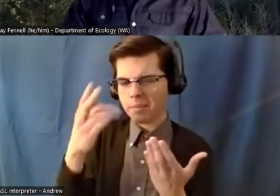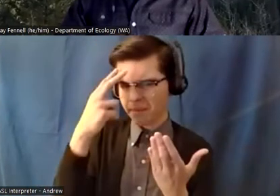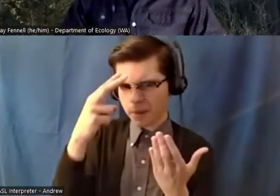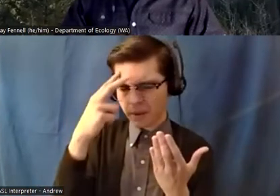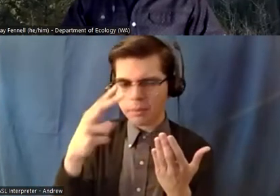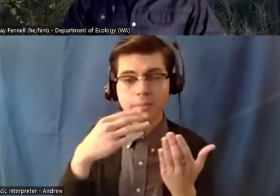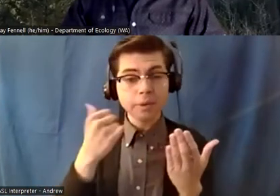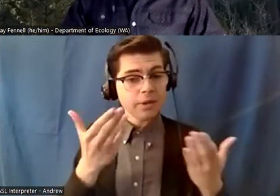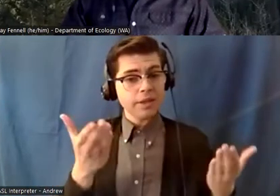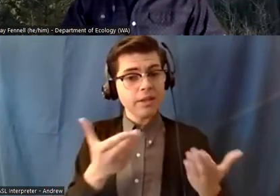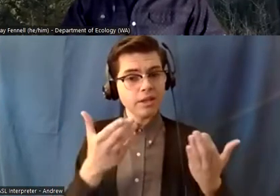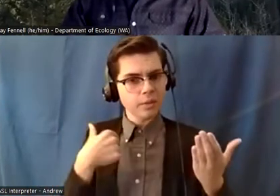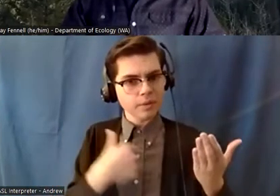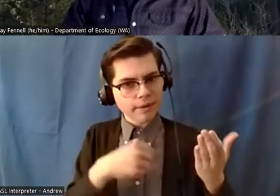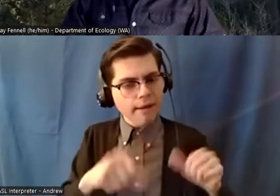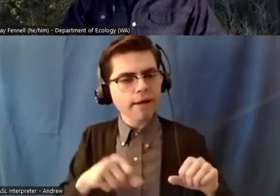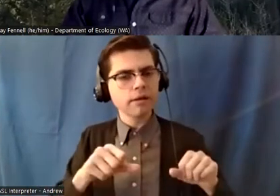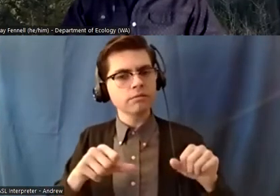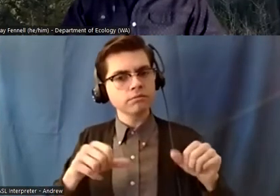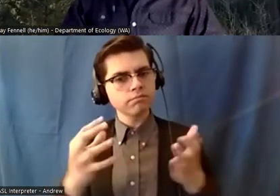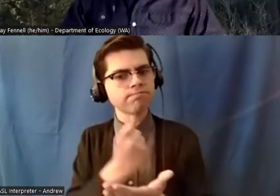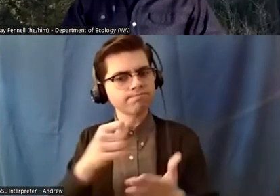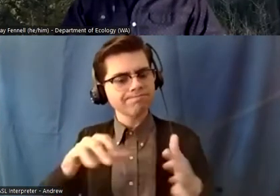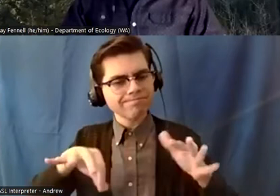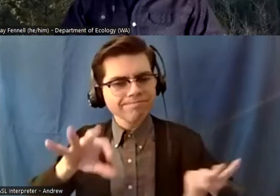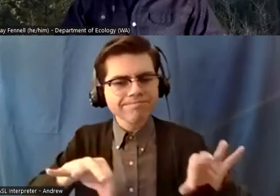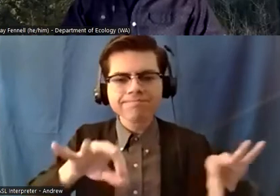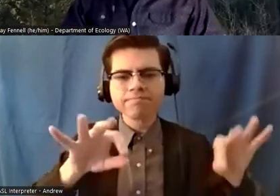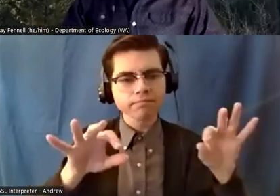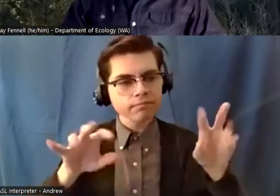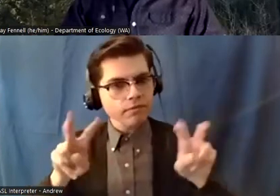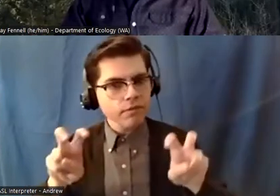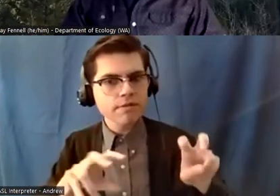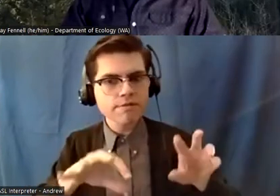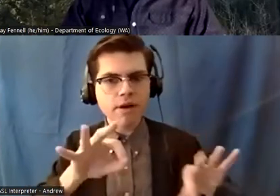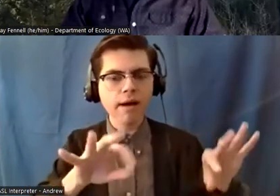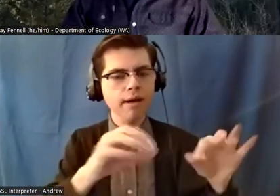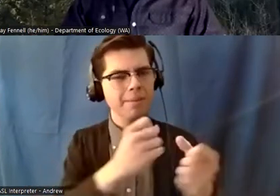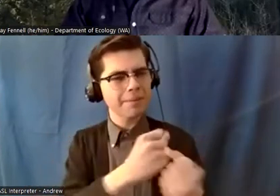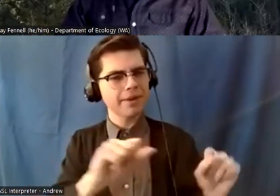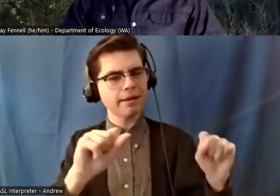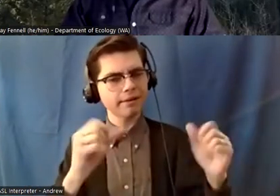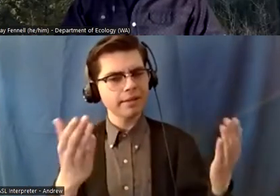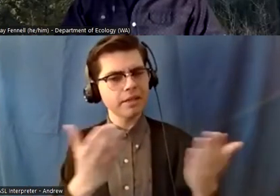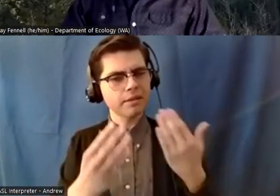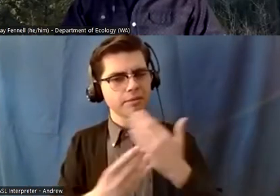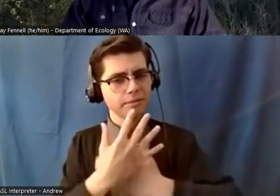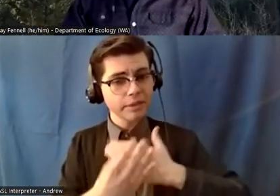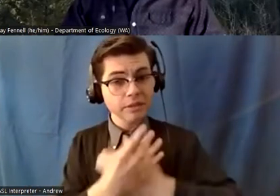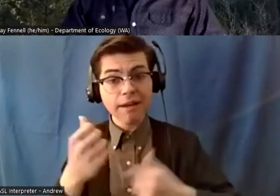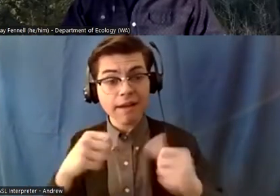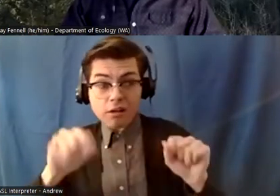document them for science but also protect them while they're on the beach nesting here for various threats that could harm them